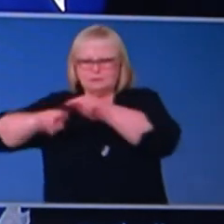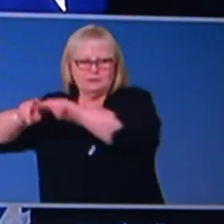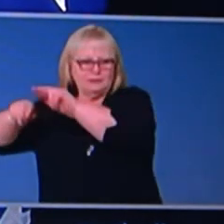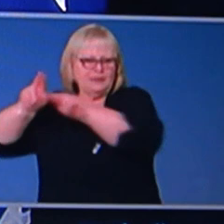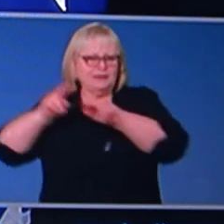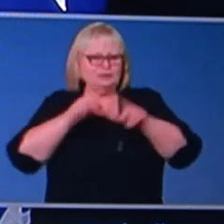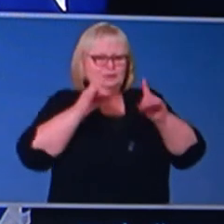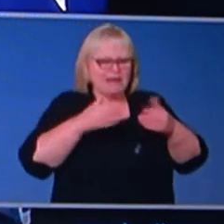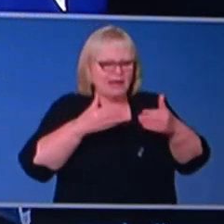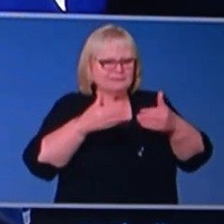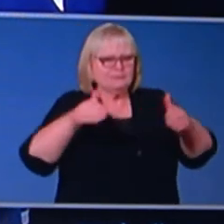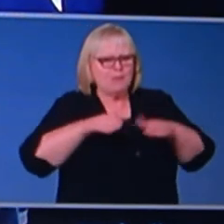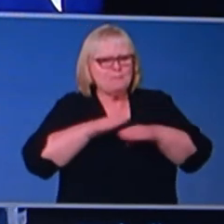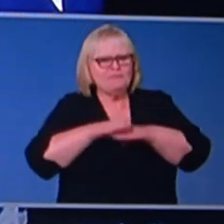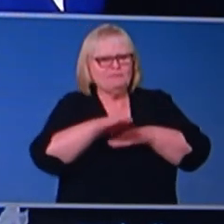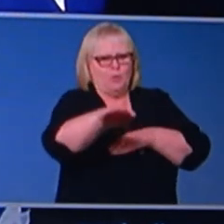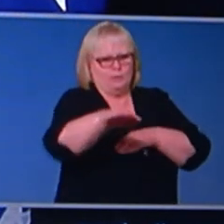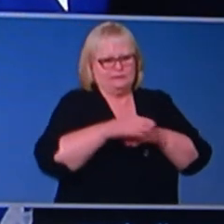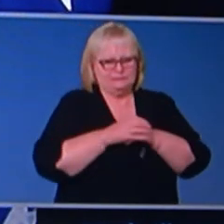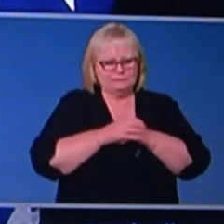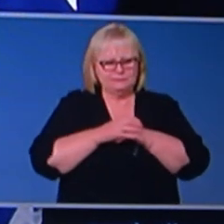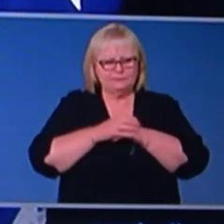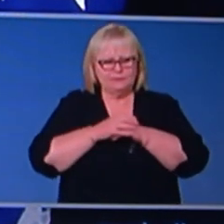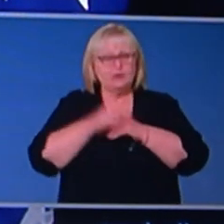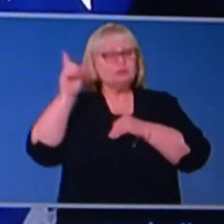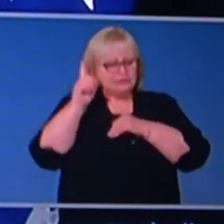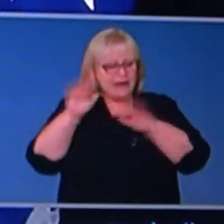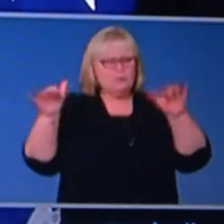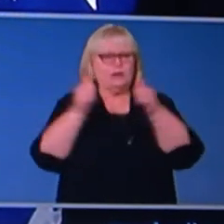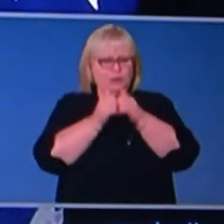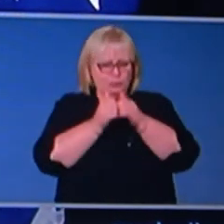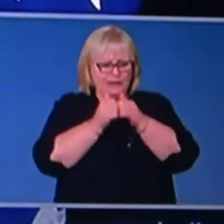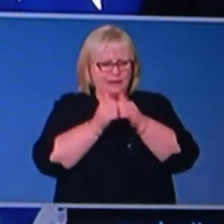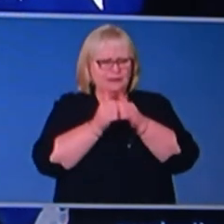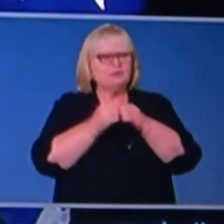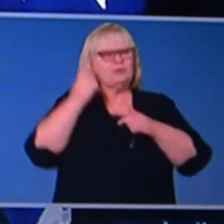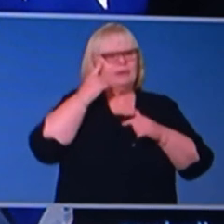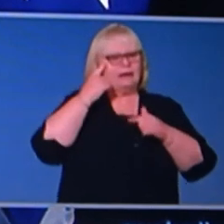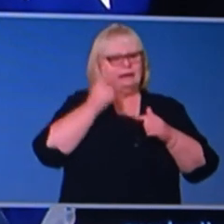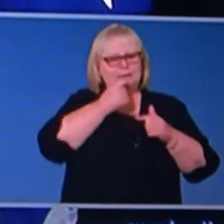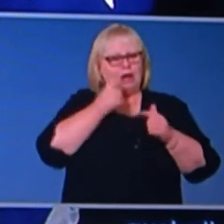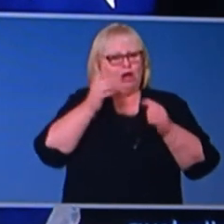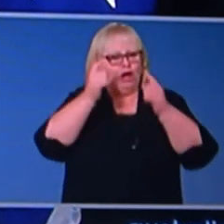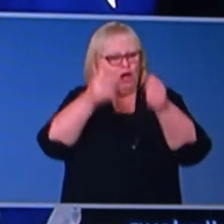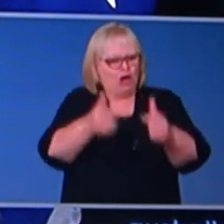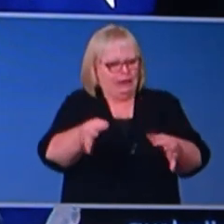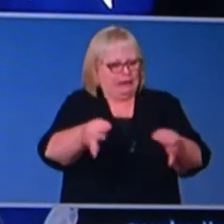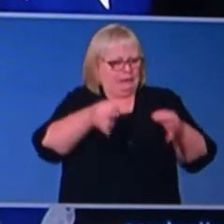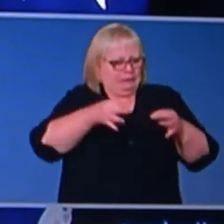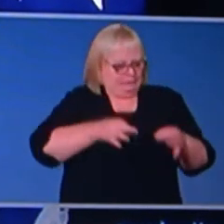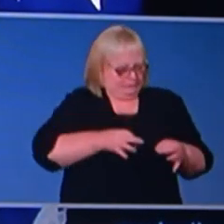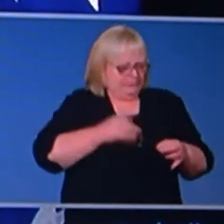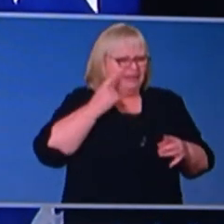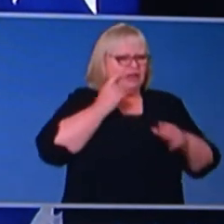Today, the National Cabinet agreed to bring forward our consideration of the decision on relaxing